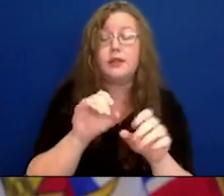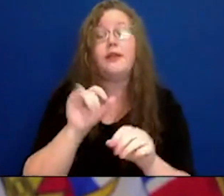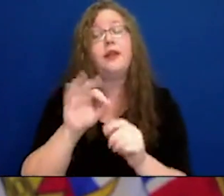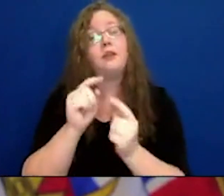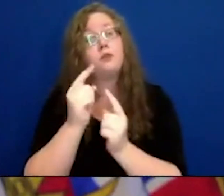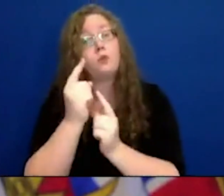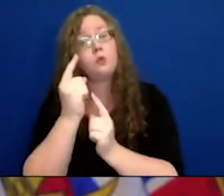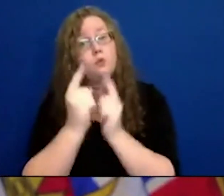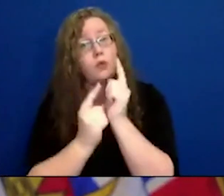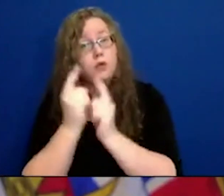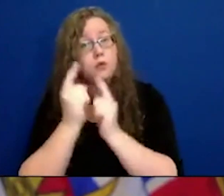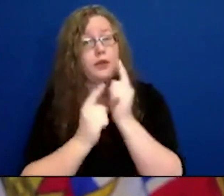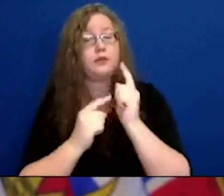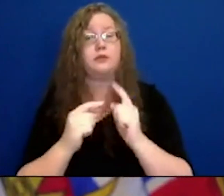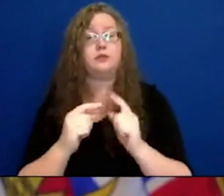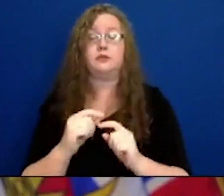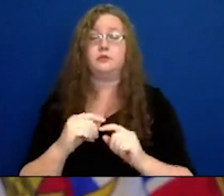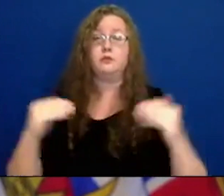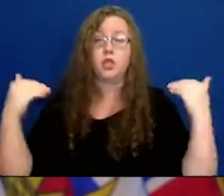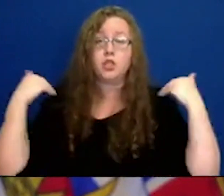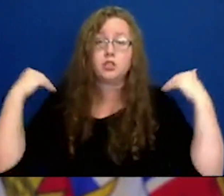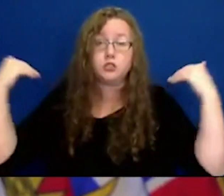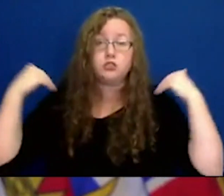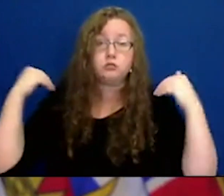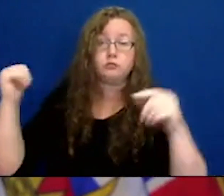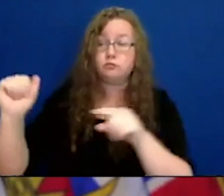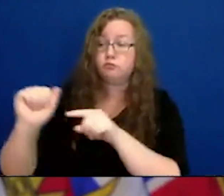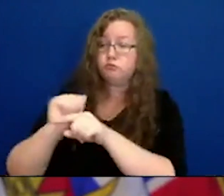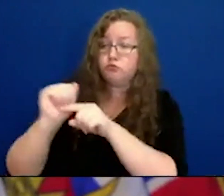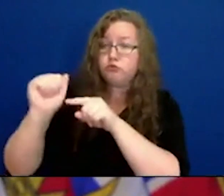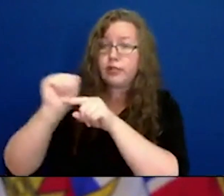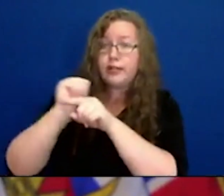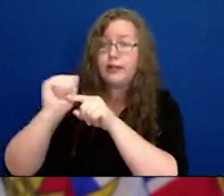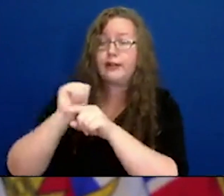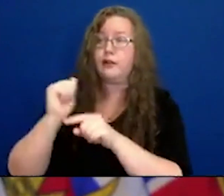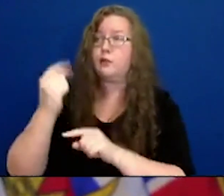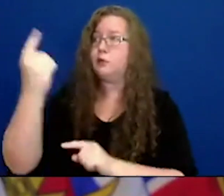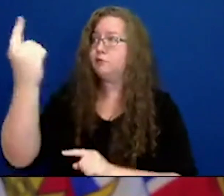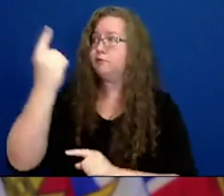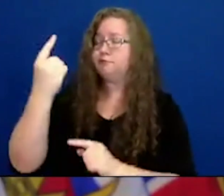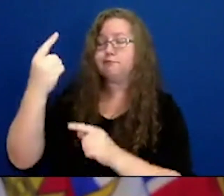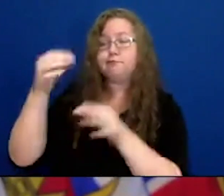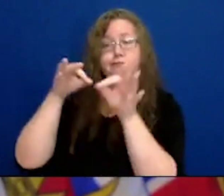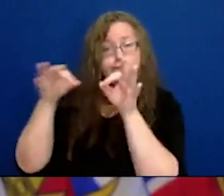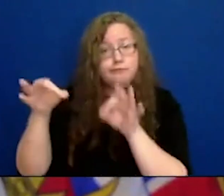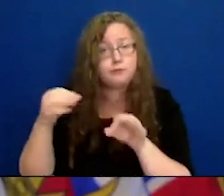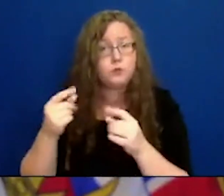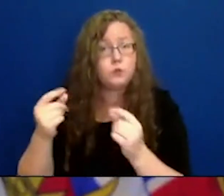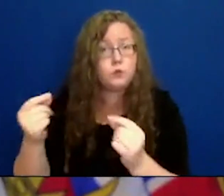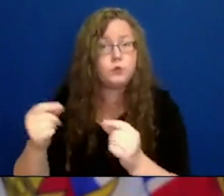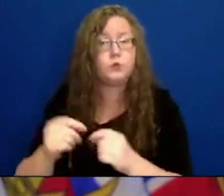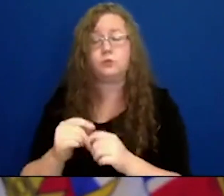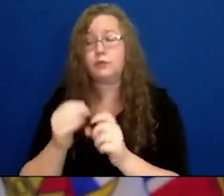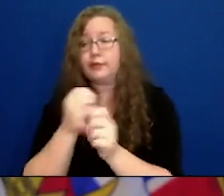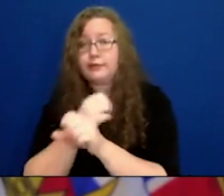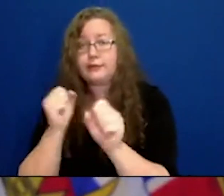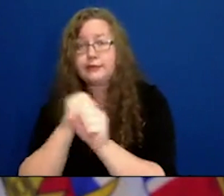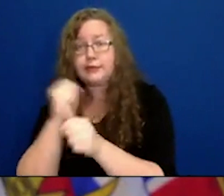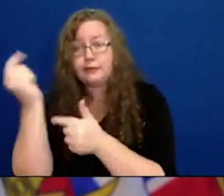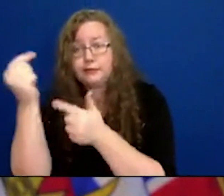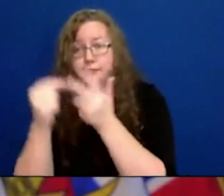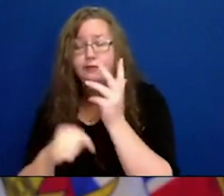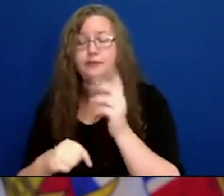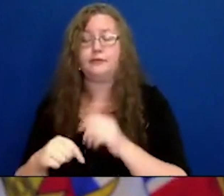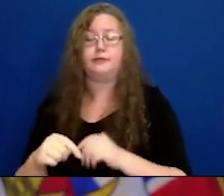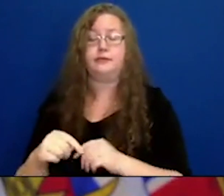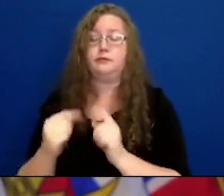one-on-one fitness training in a gym when you're by yourself or with a trainer and all the appropriate safety measures in place, those seem to